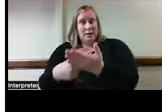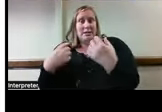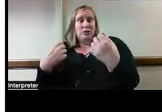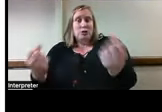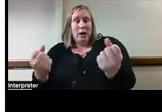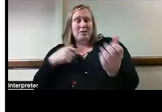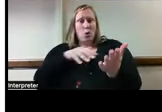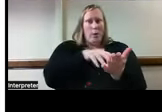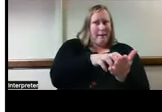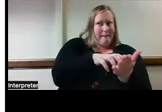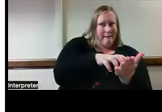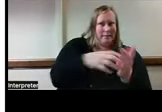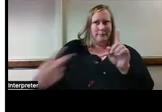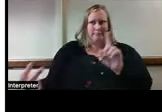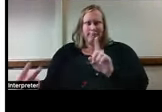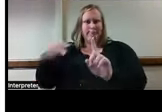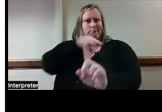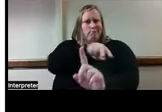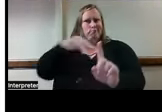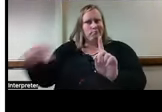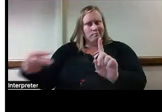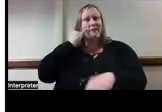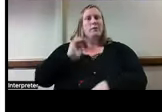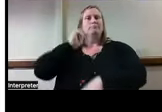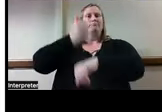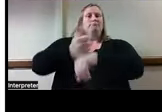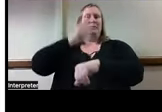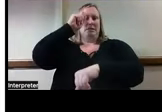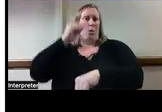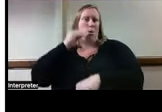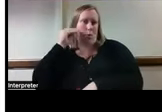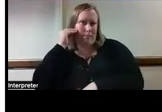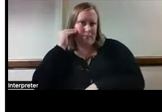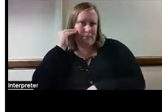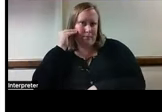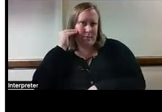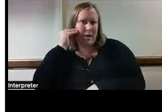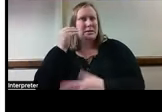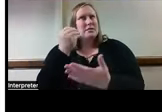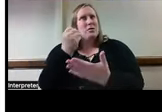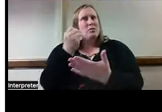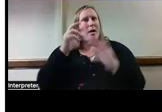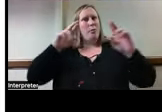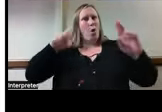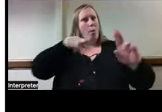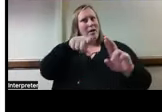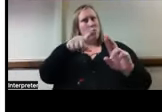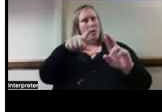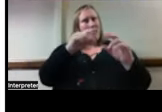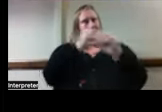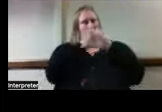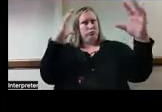involved with smart home provision. What I'm hoping is that this morning has helped you at least along solving that particular situation.